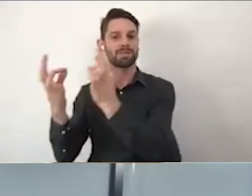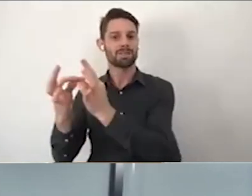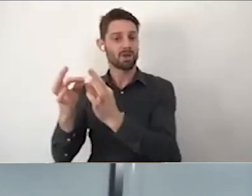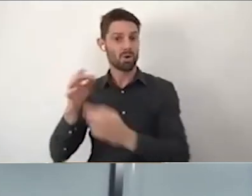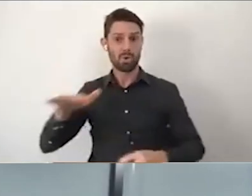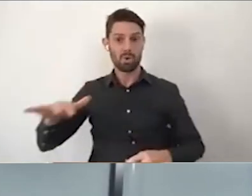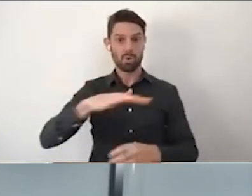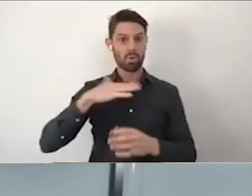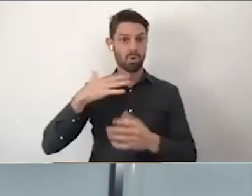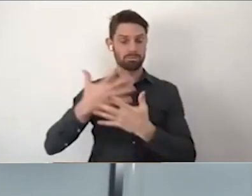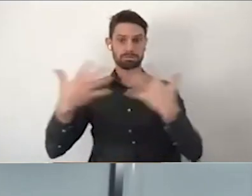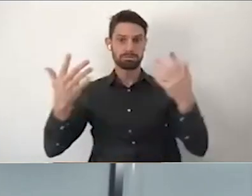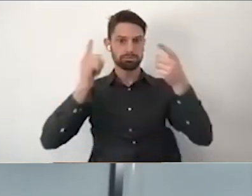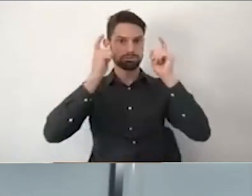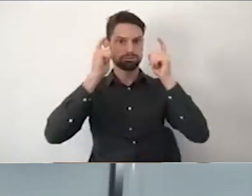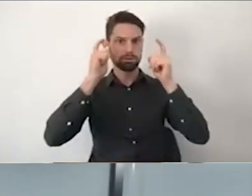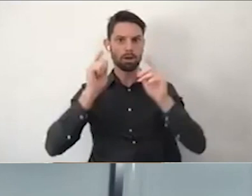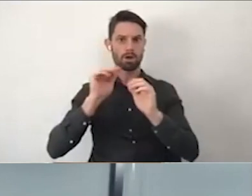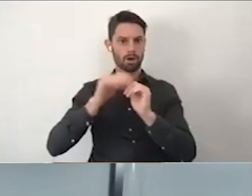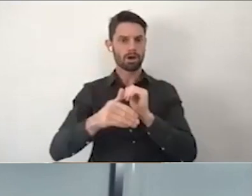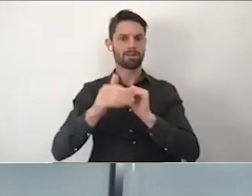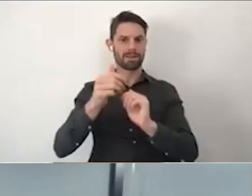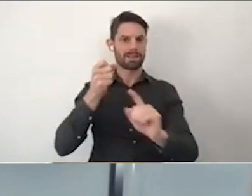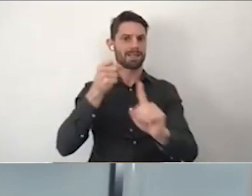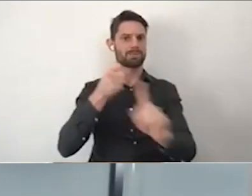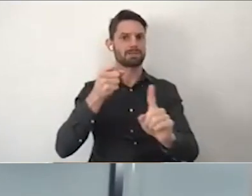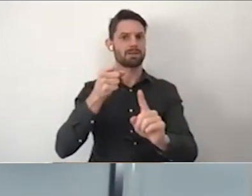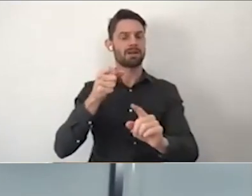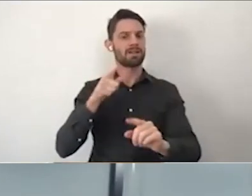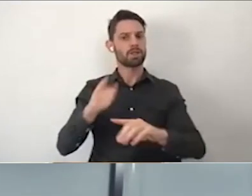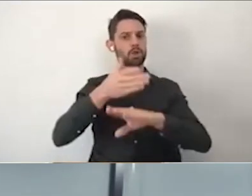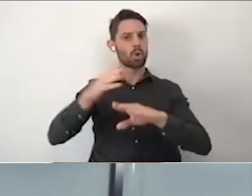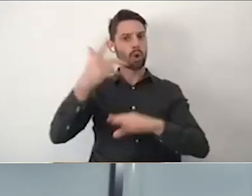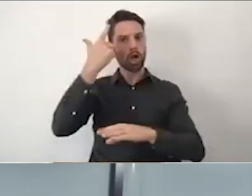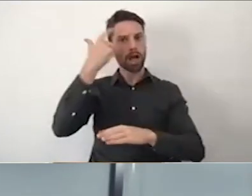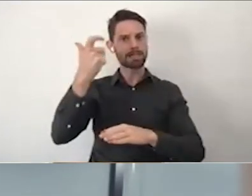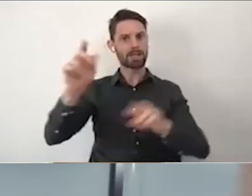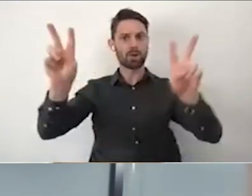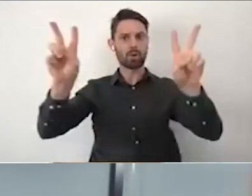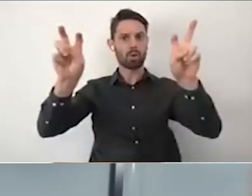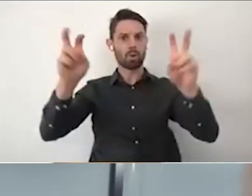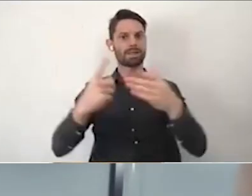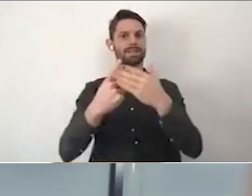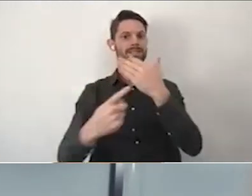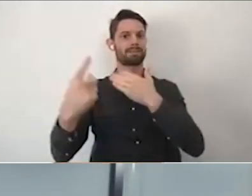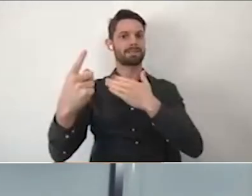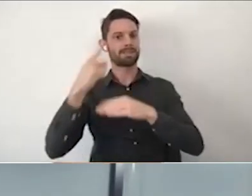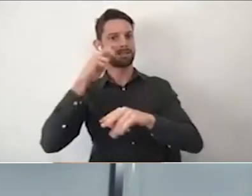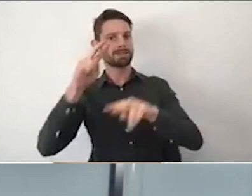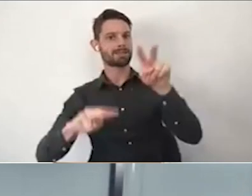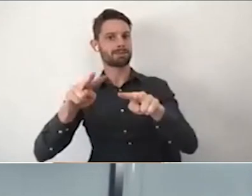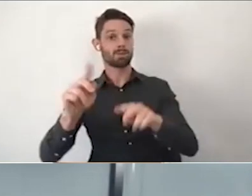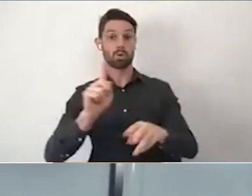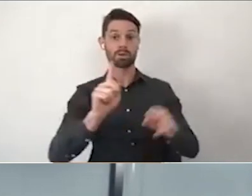the proposed method and impacts of the introduction of independent assessments to the world leading national disability